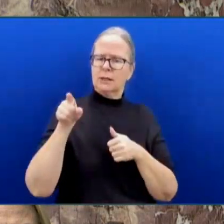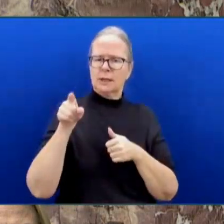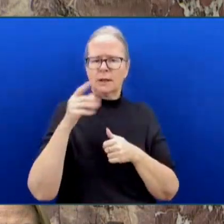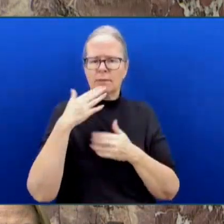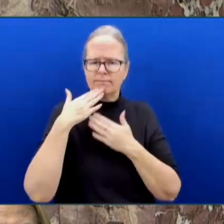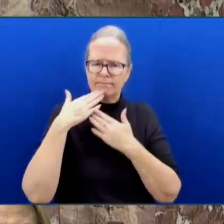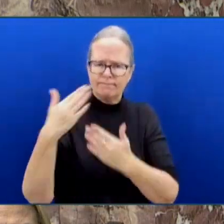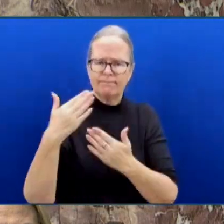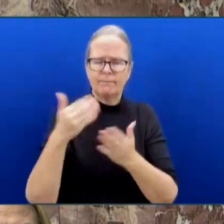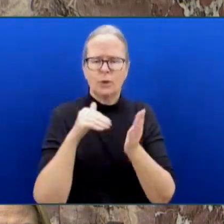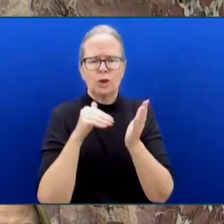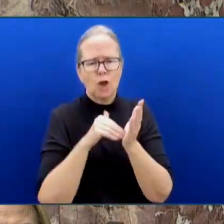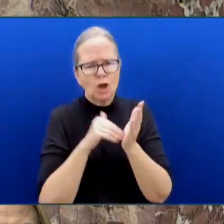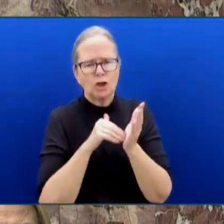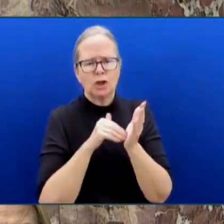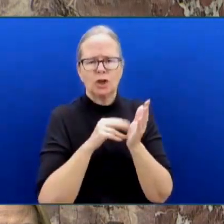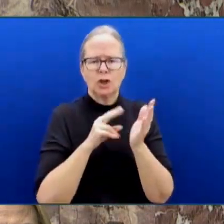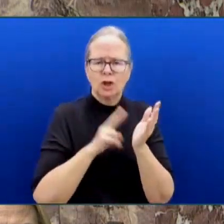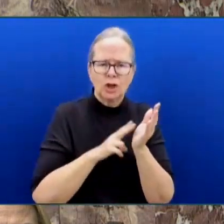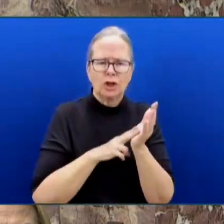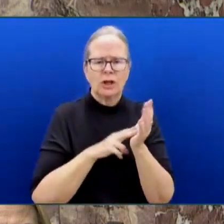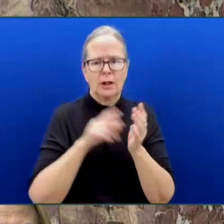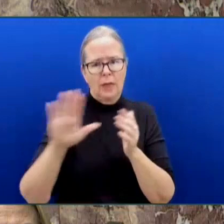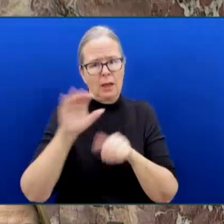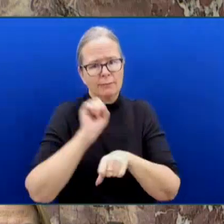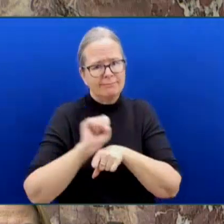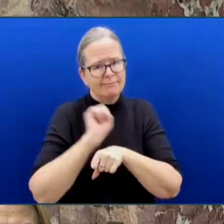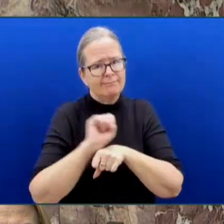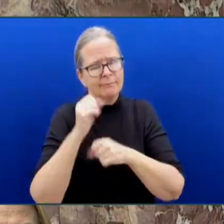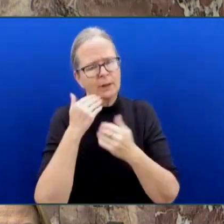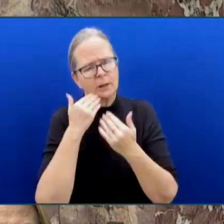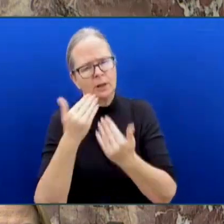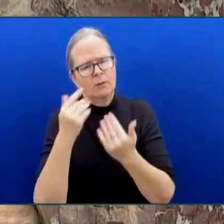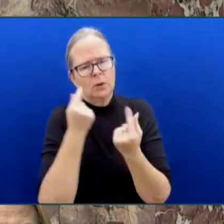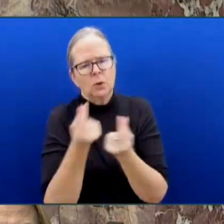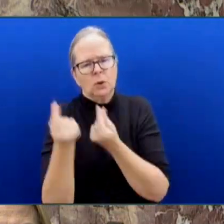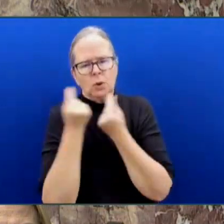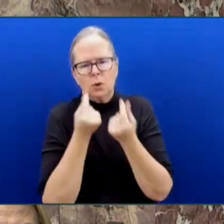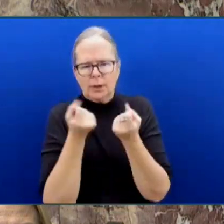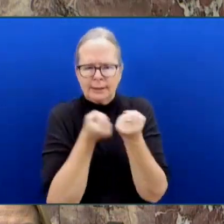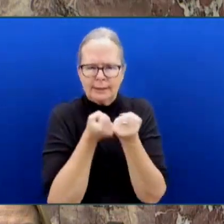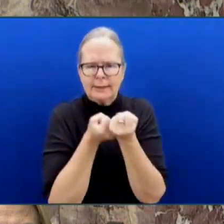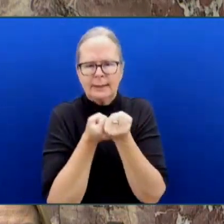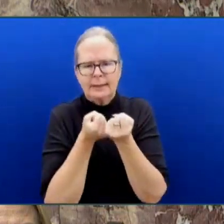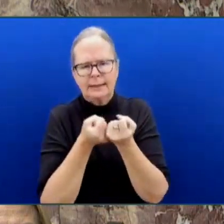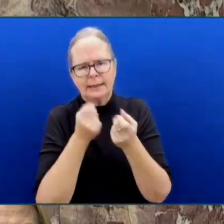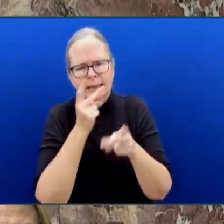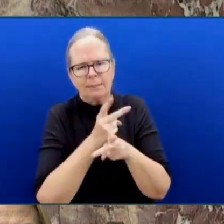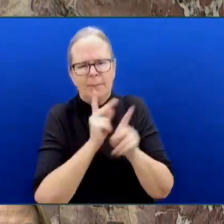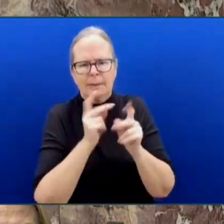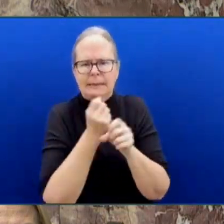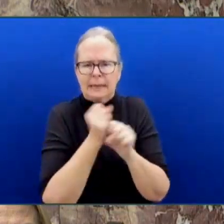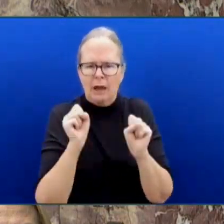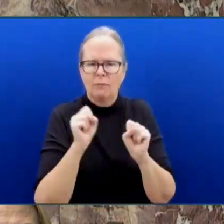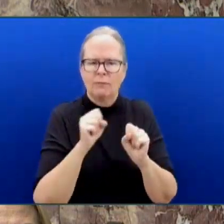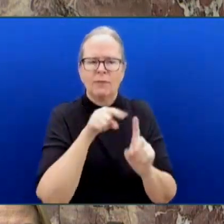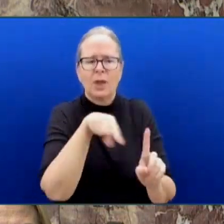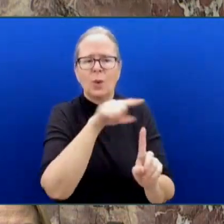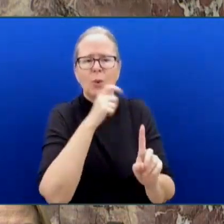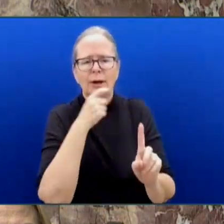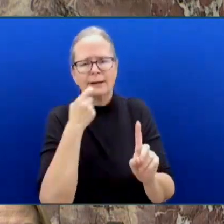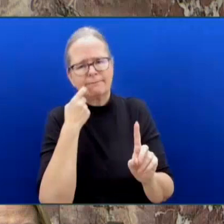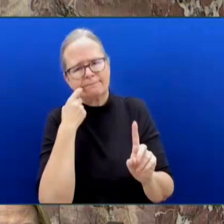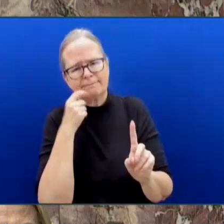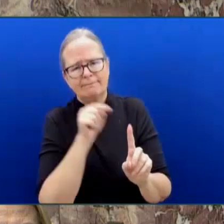support individuals who are struggling with substance use. I would say, though, however, Honourable Speaker, the member is just